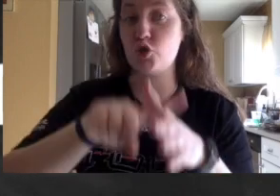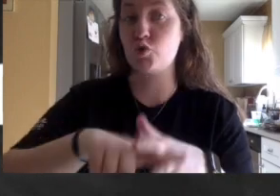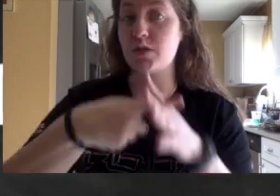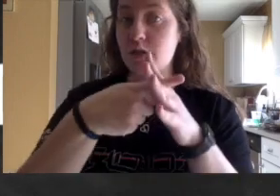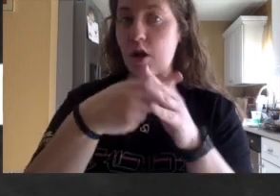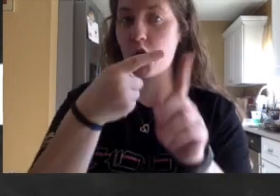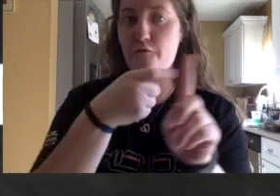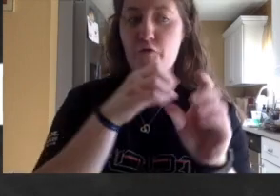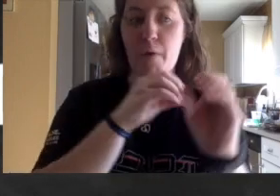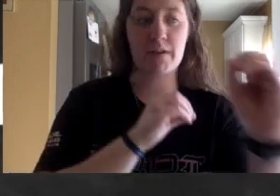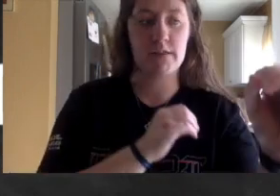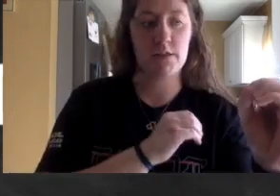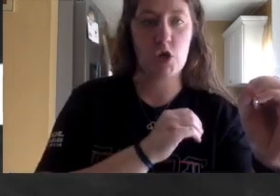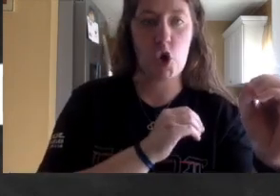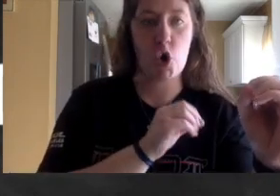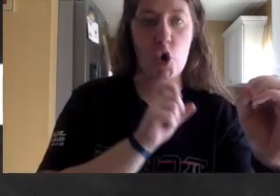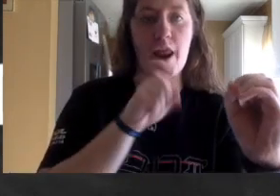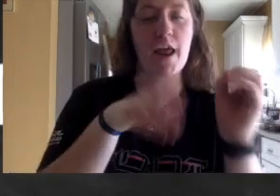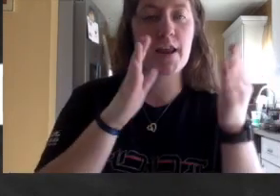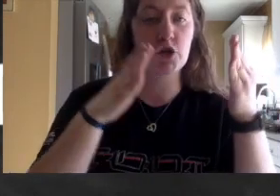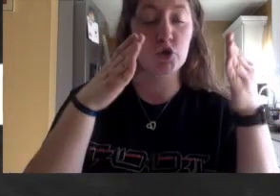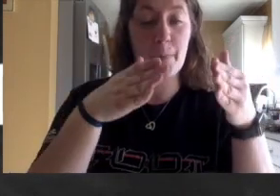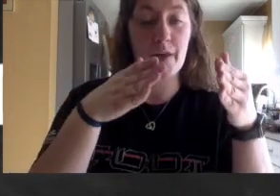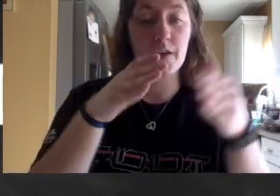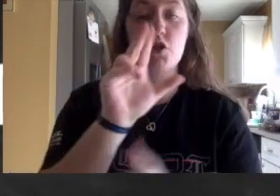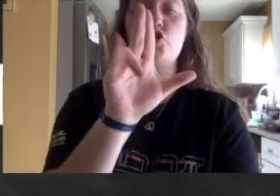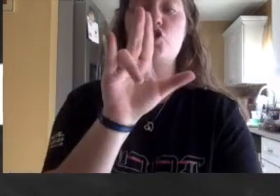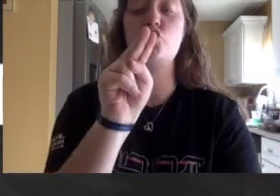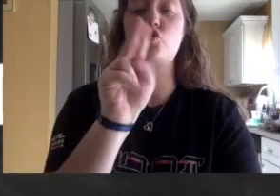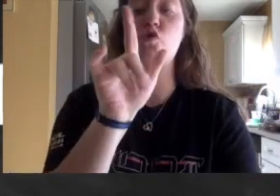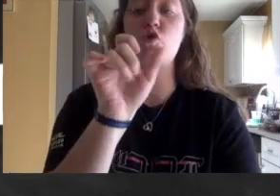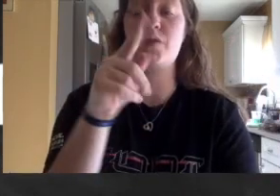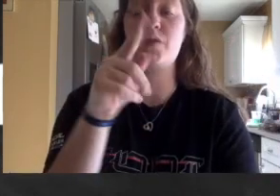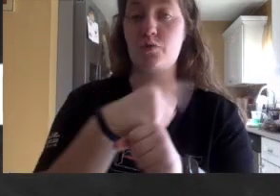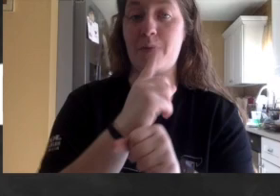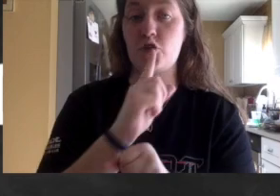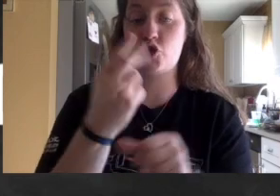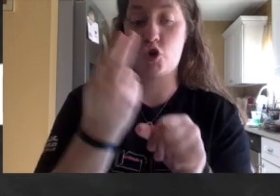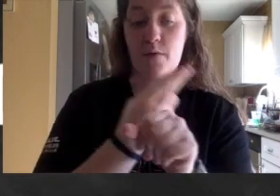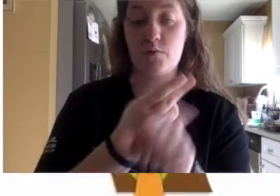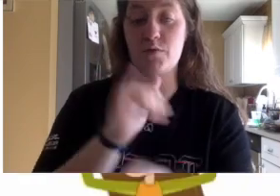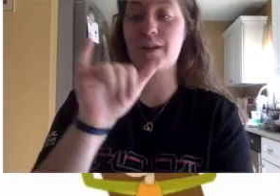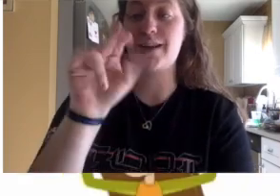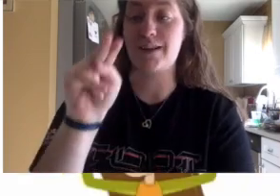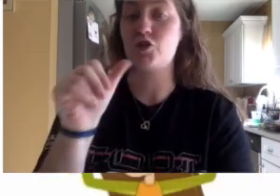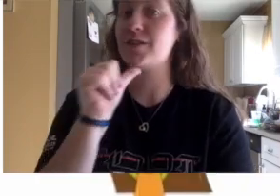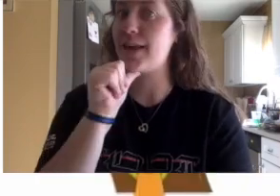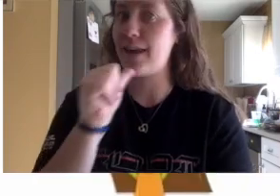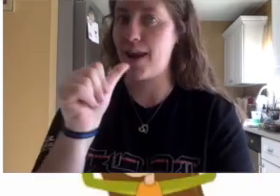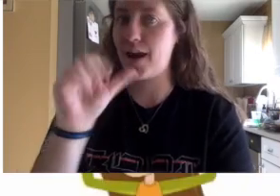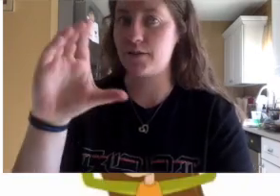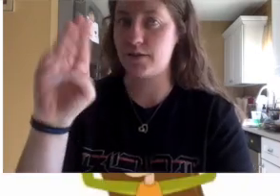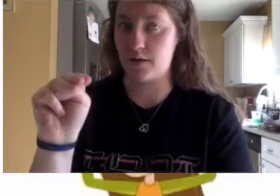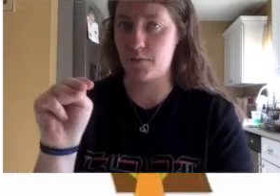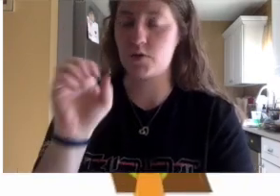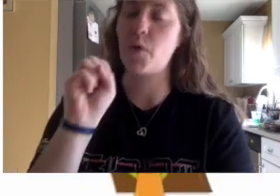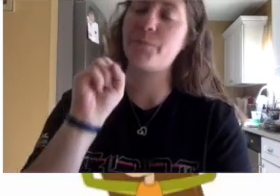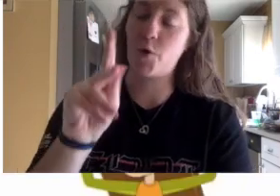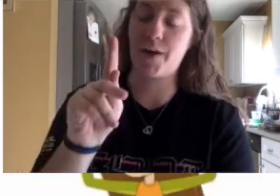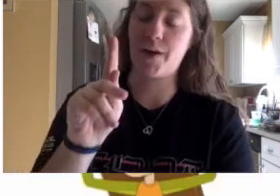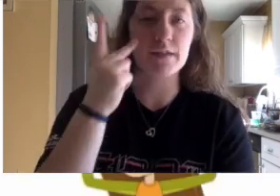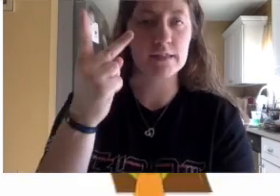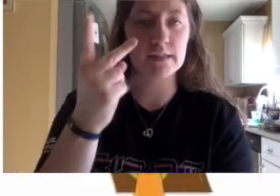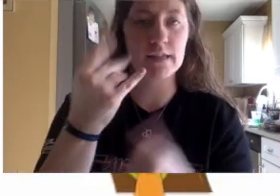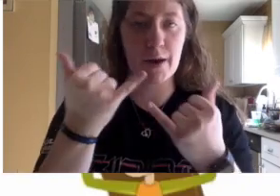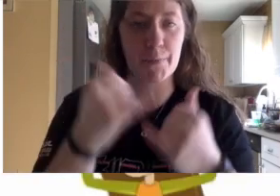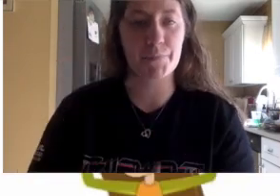at zero. And I have to pay attention to the unit to make sure that I am using inches and not centimeters. Okay, so let's see.